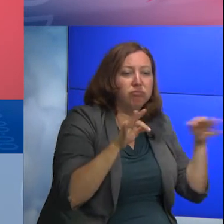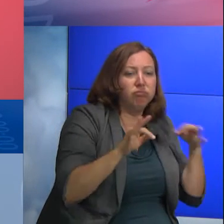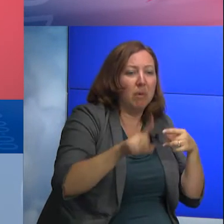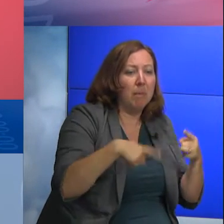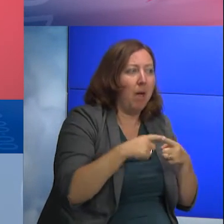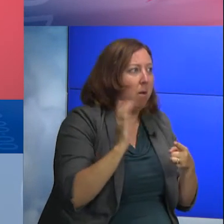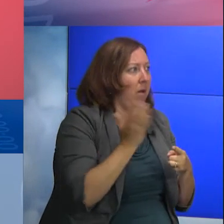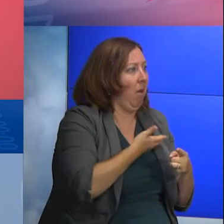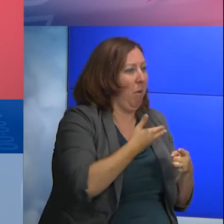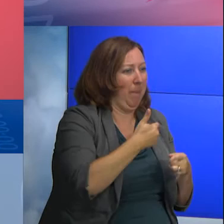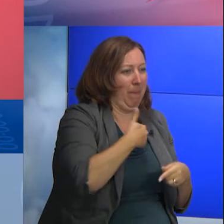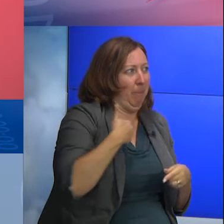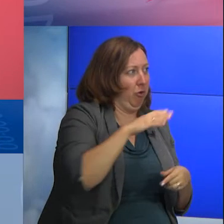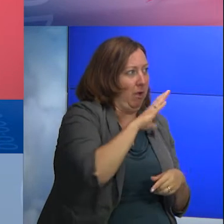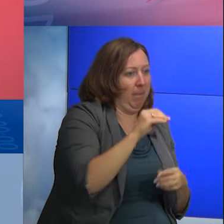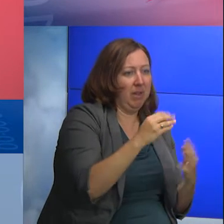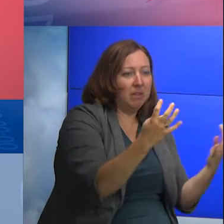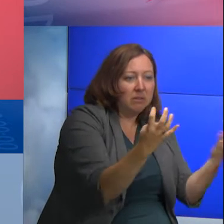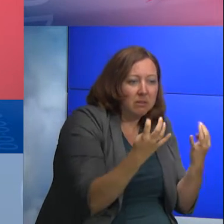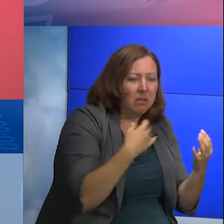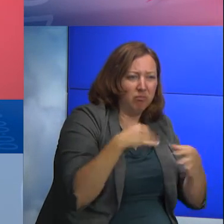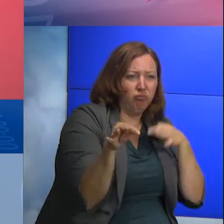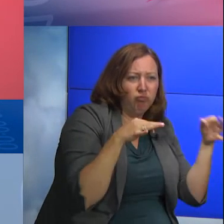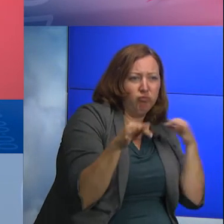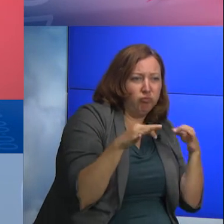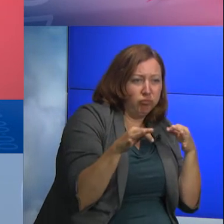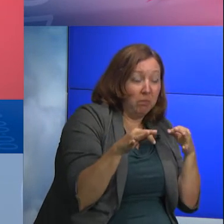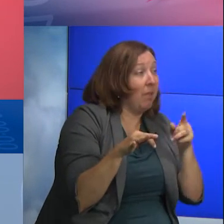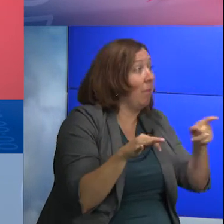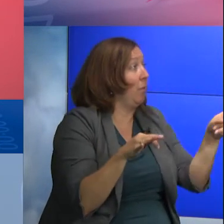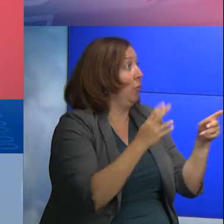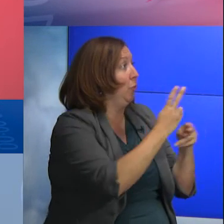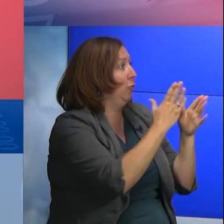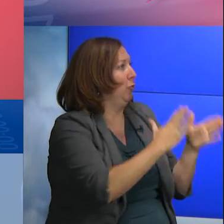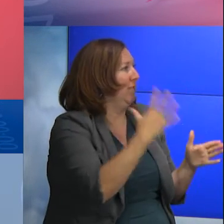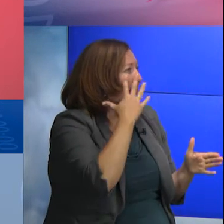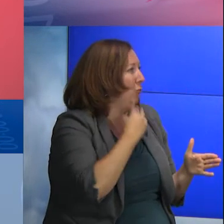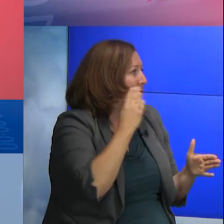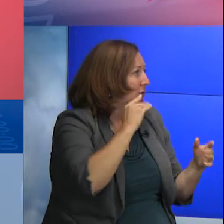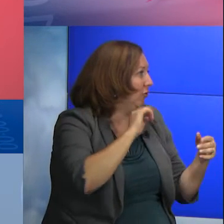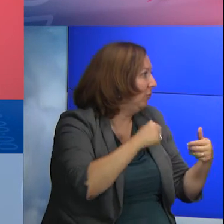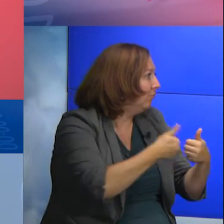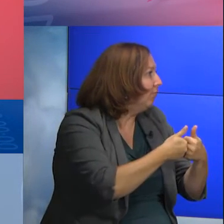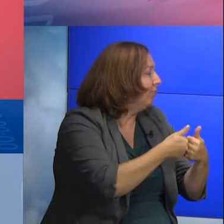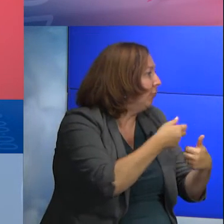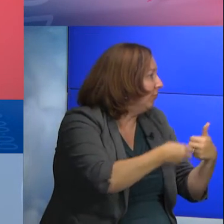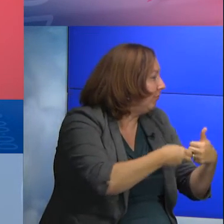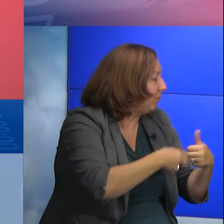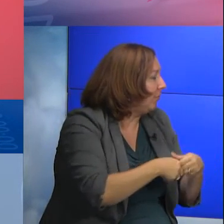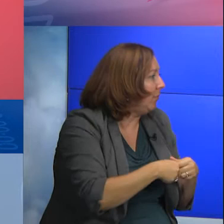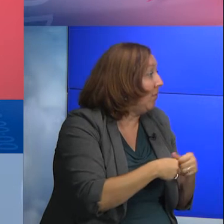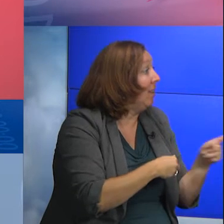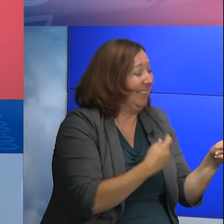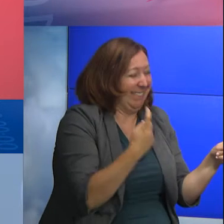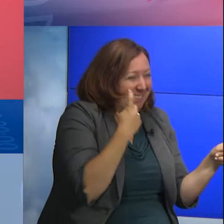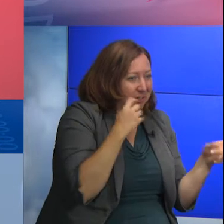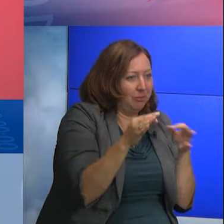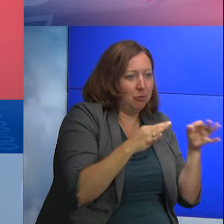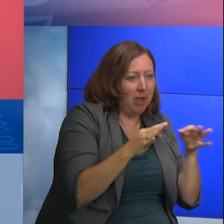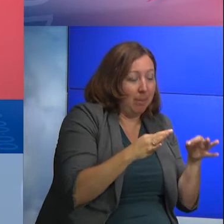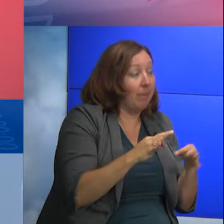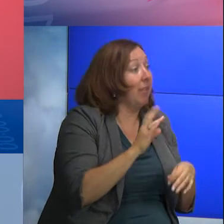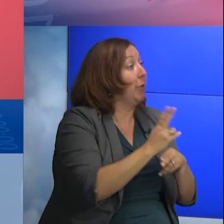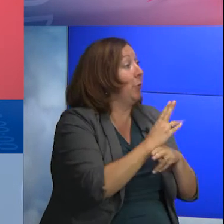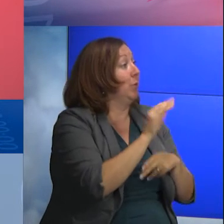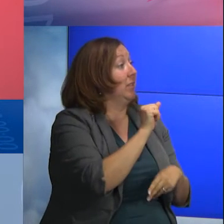in that community about this challenge that was being had by the user. In this case, as she described, the use case